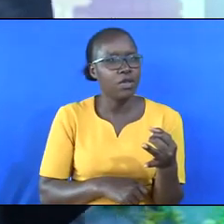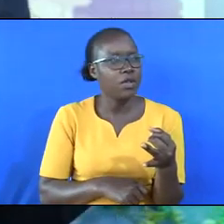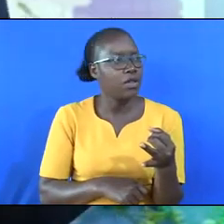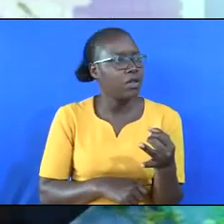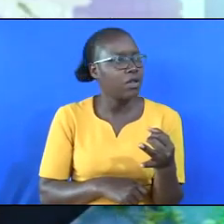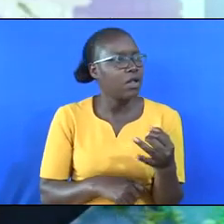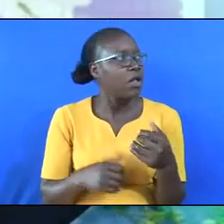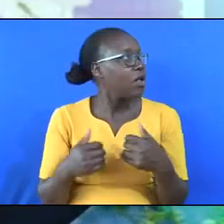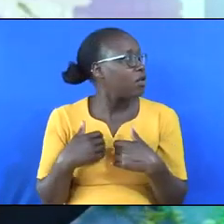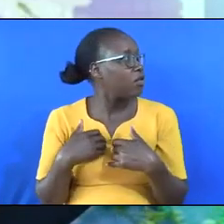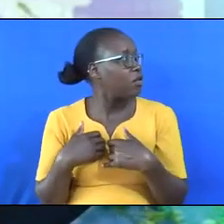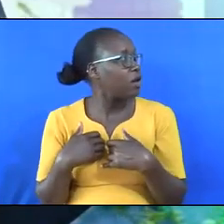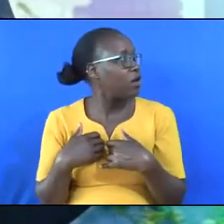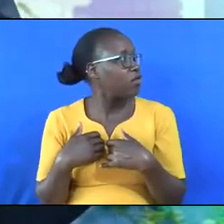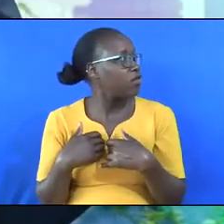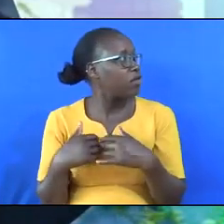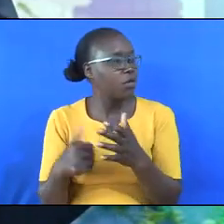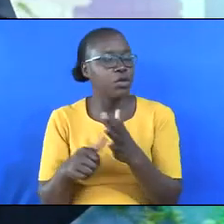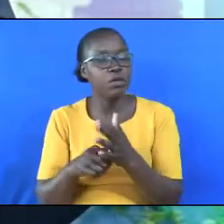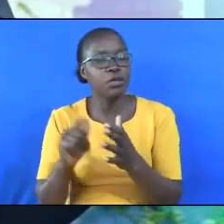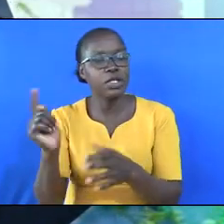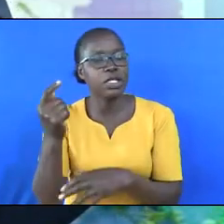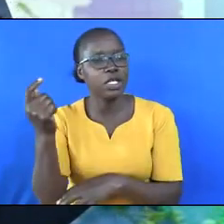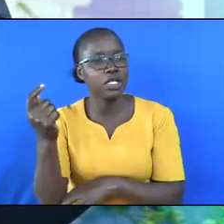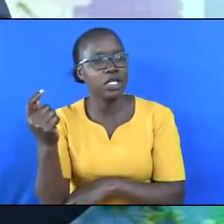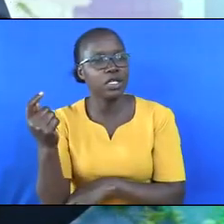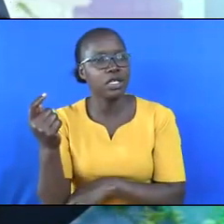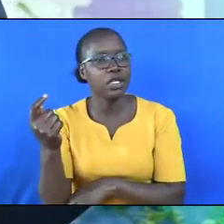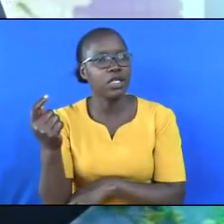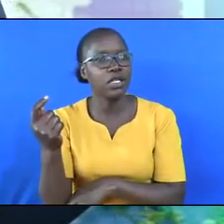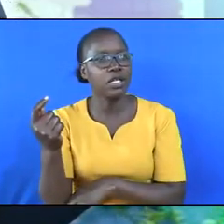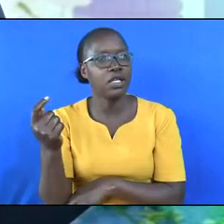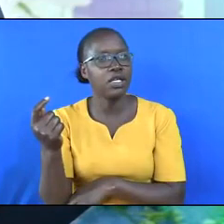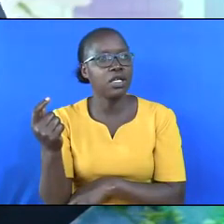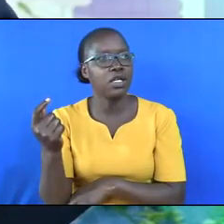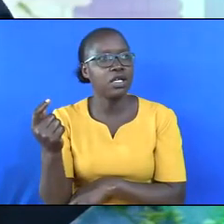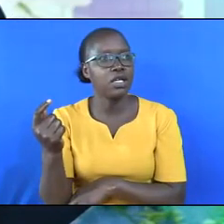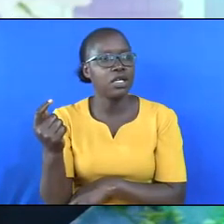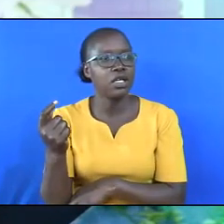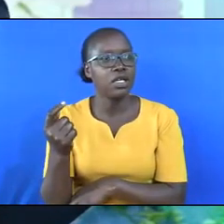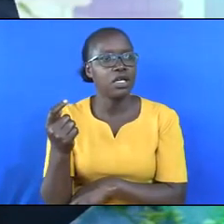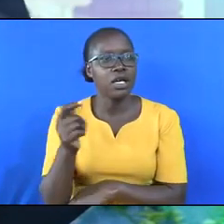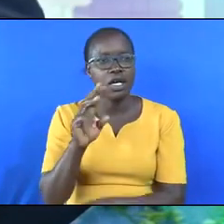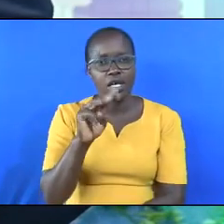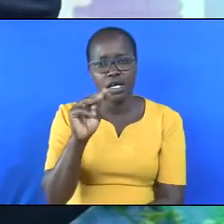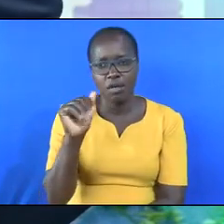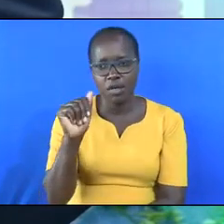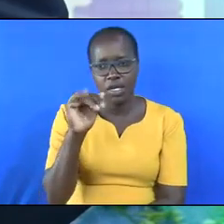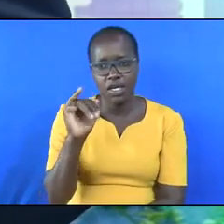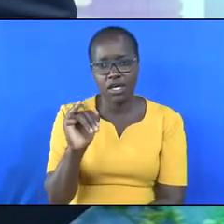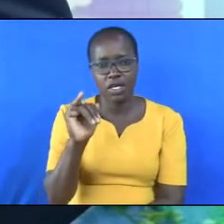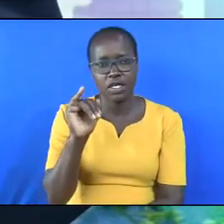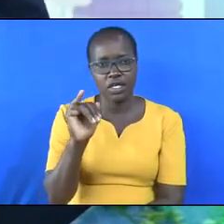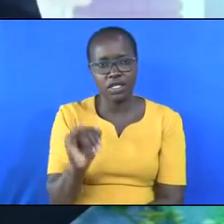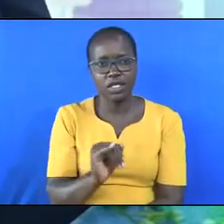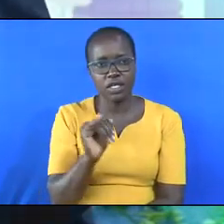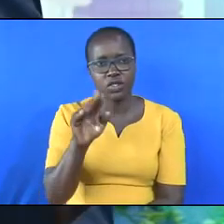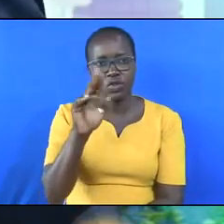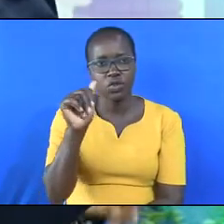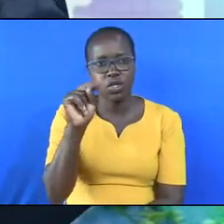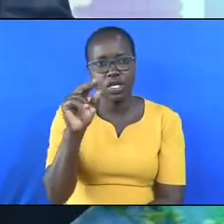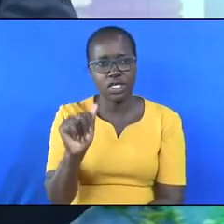We have a terrible drug problem in Kenya. We have marijuana, cocaine, heroin.